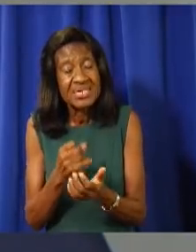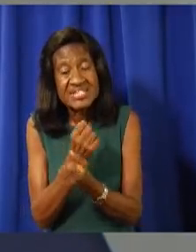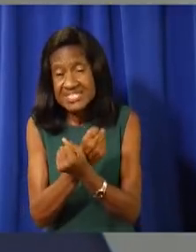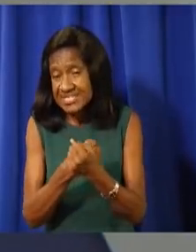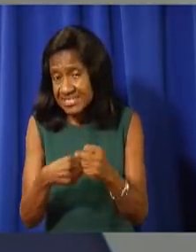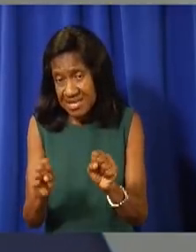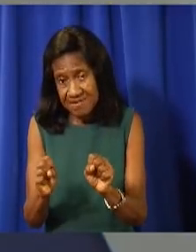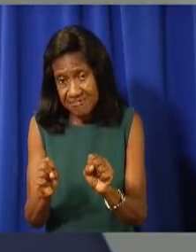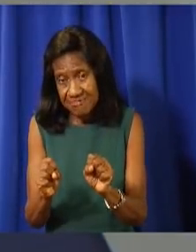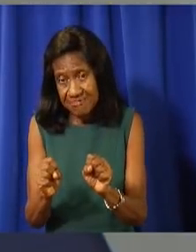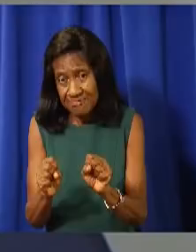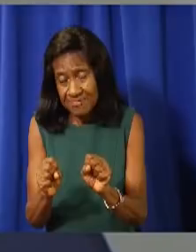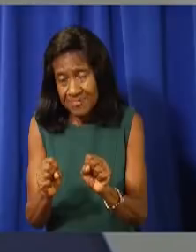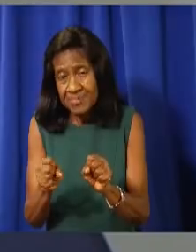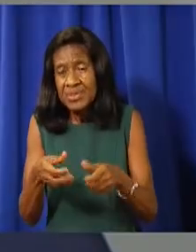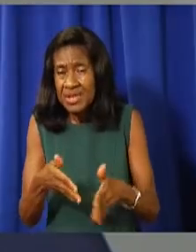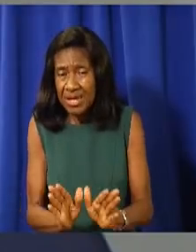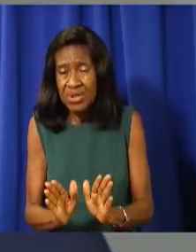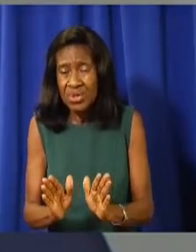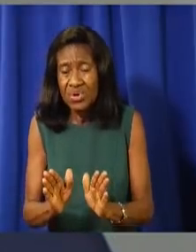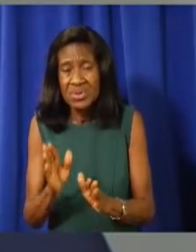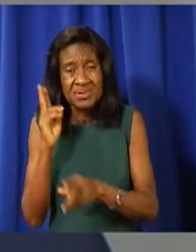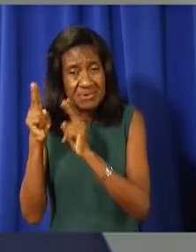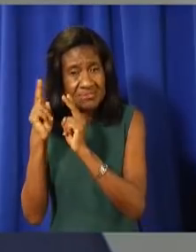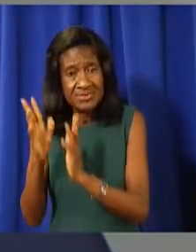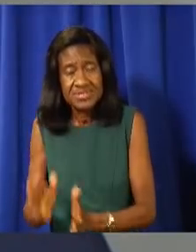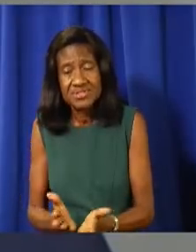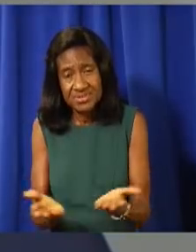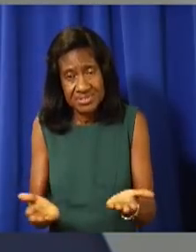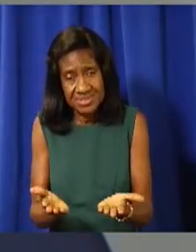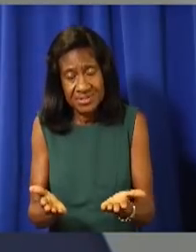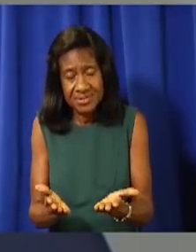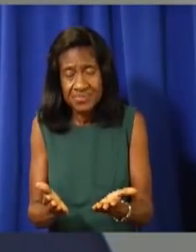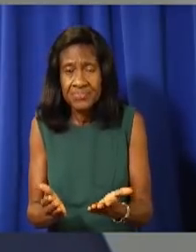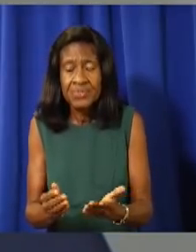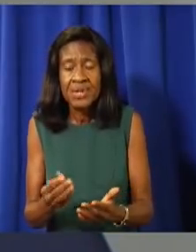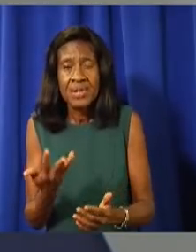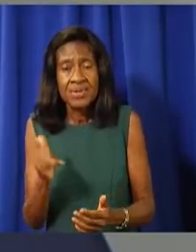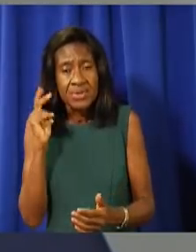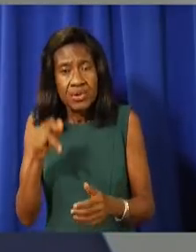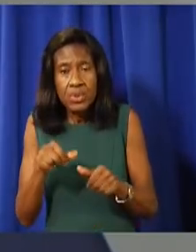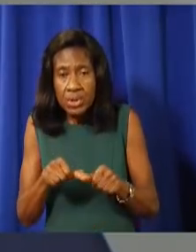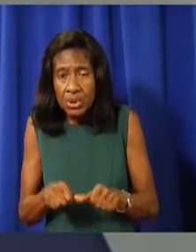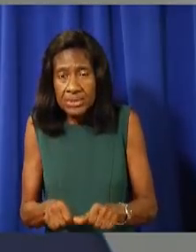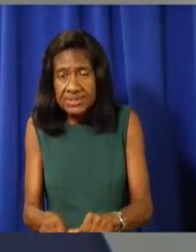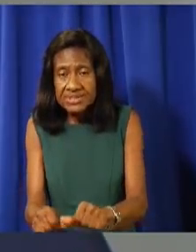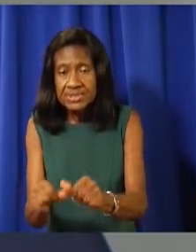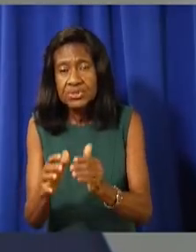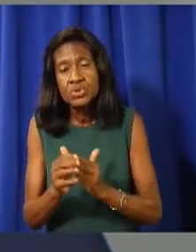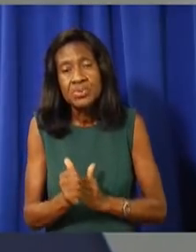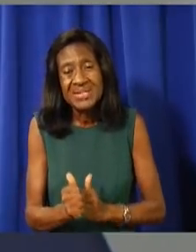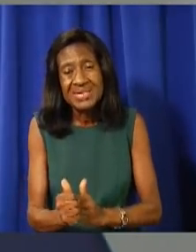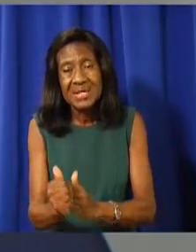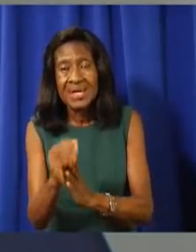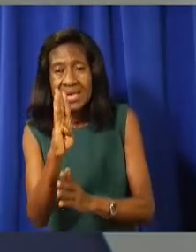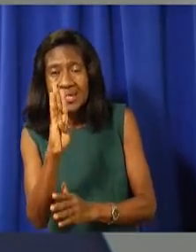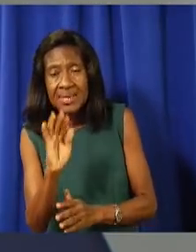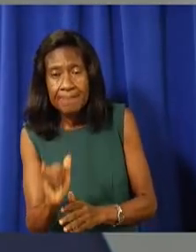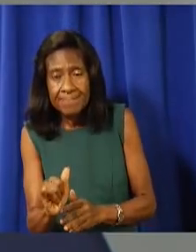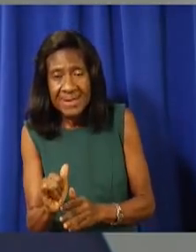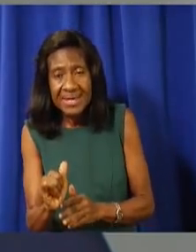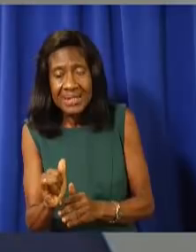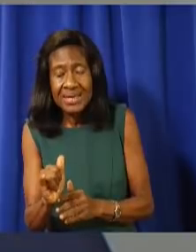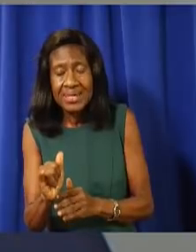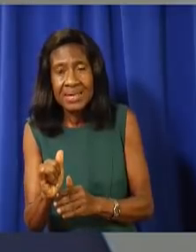Additionally, we will continue to be guided by the science as well as the recommendations of the Ministry of Health and Wellness,